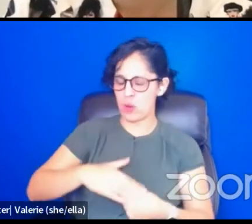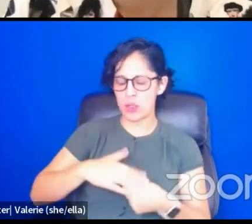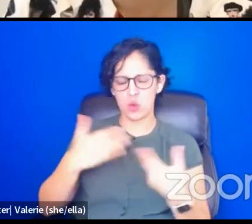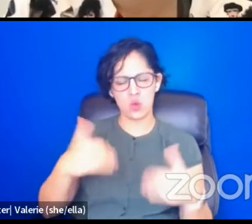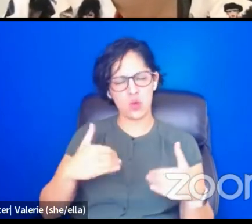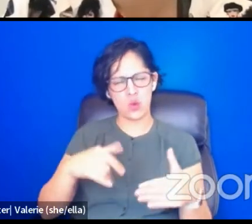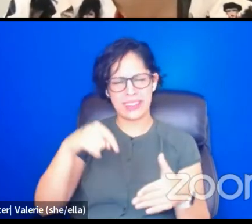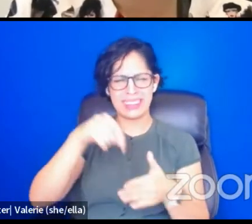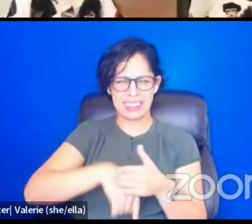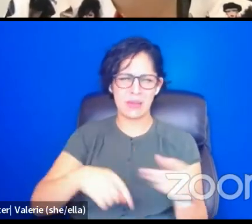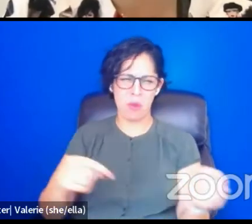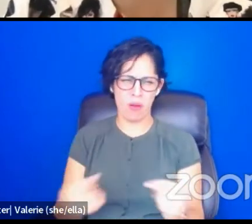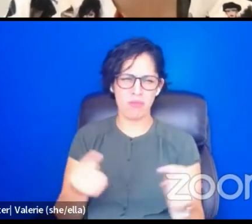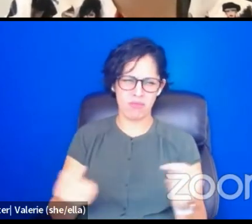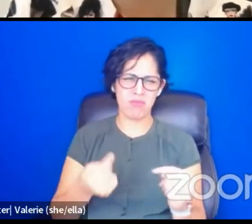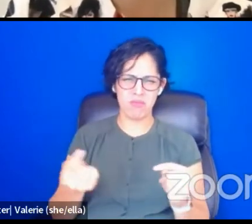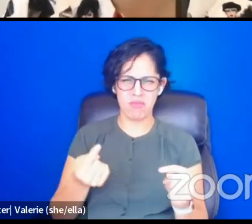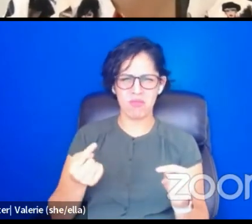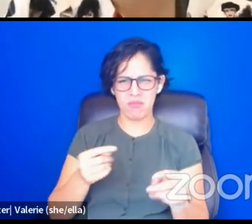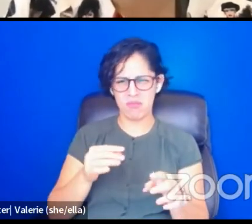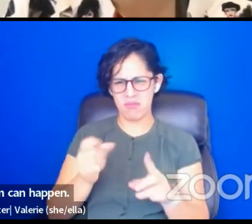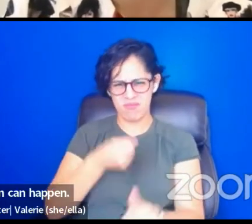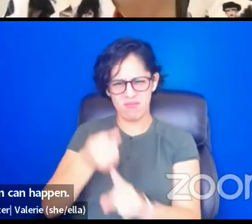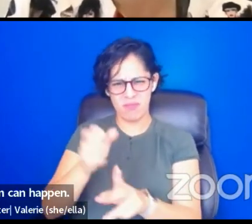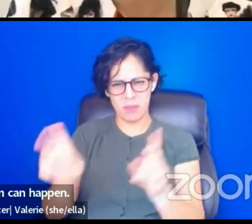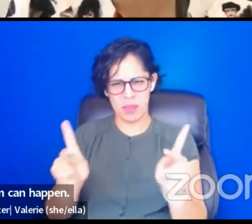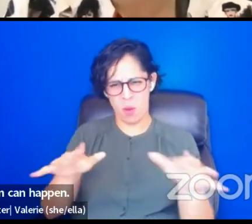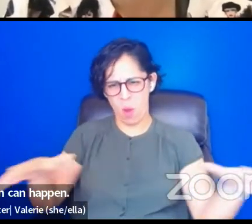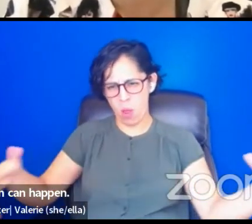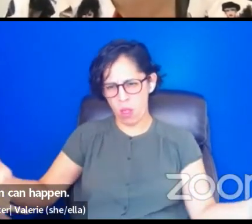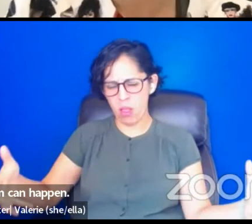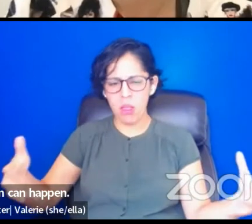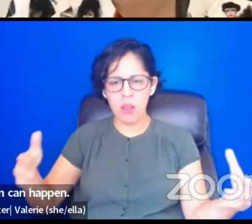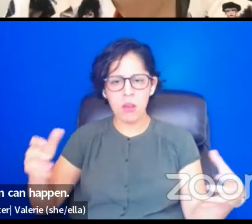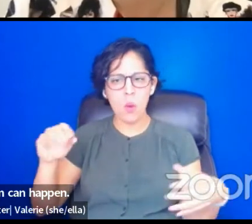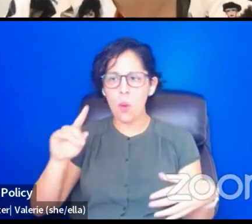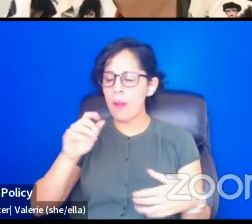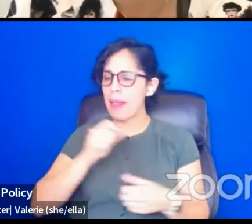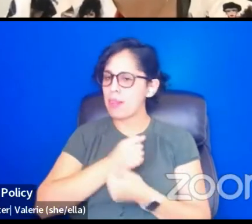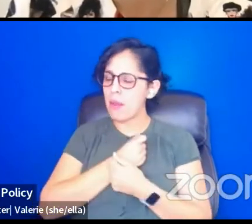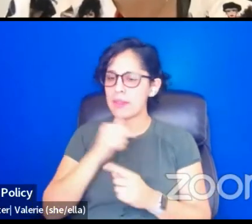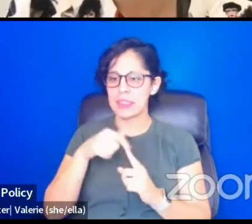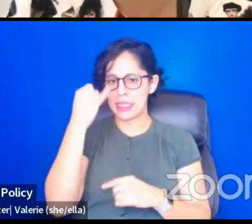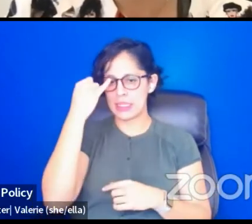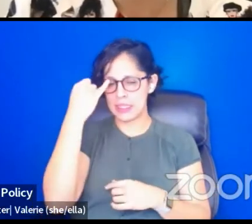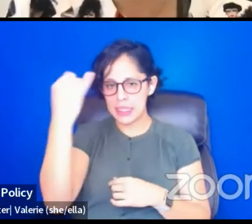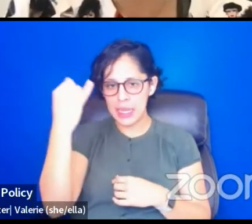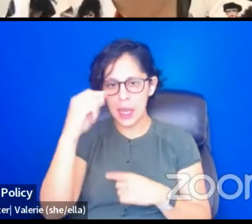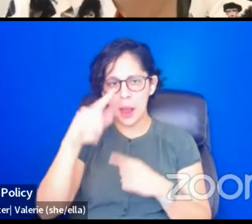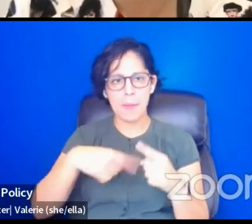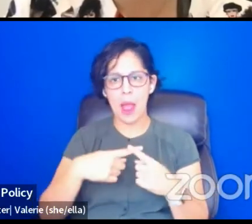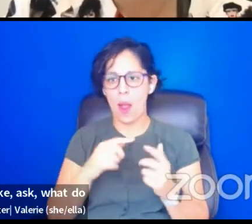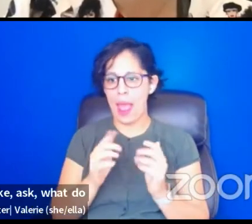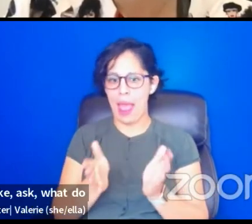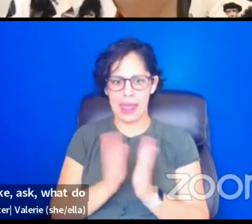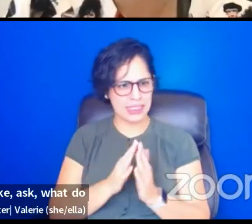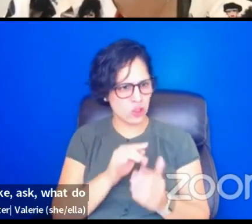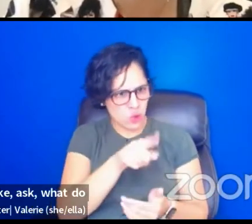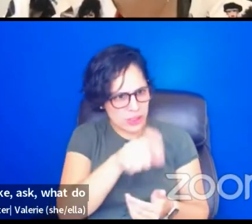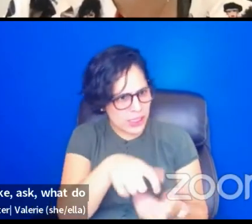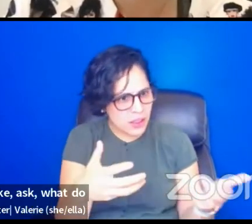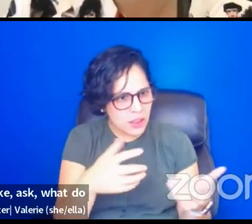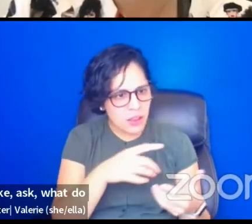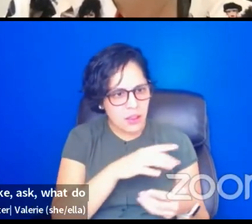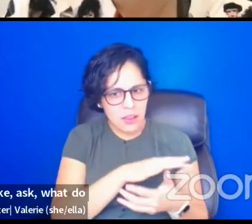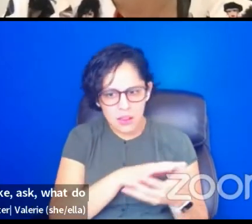deep harm can happen. So I love this idea, you know, palace is like, ask, what do you need? What do you need? Um, when it